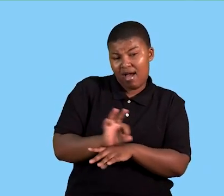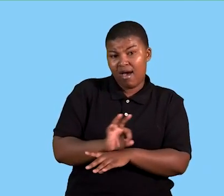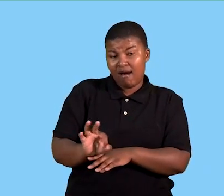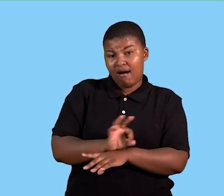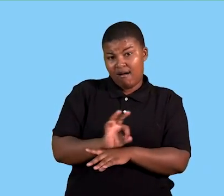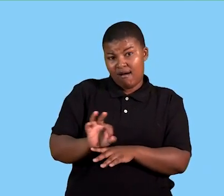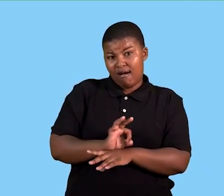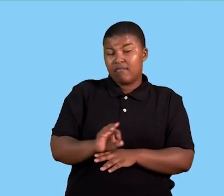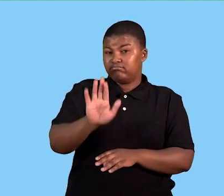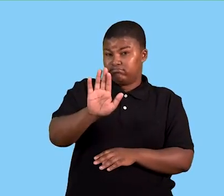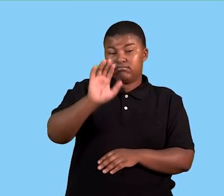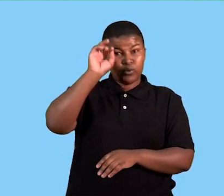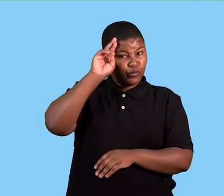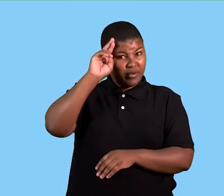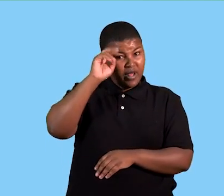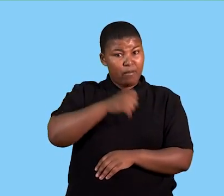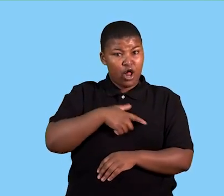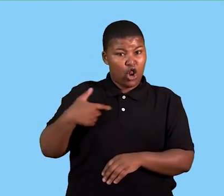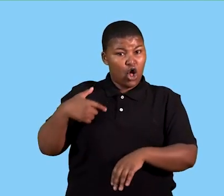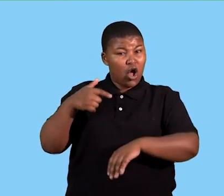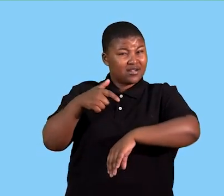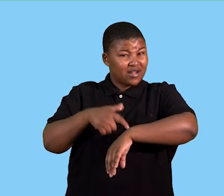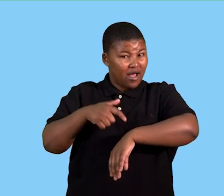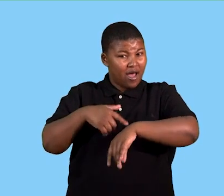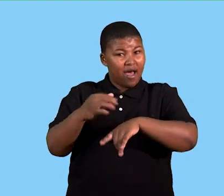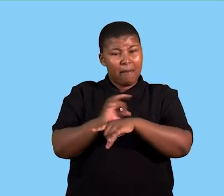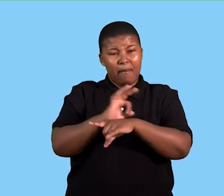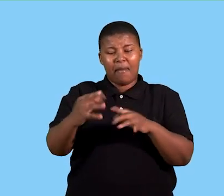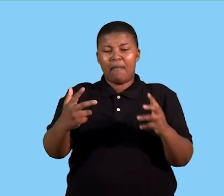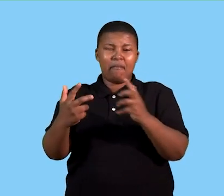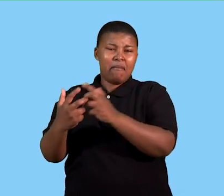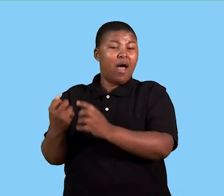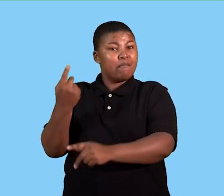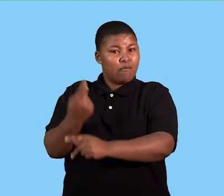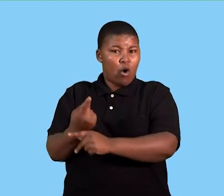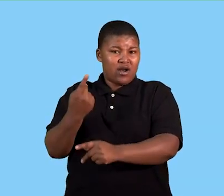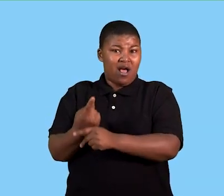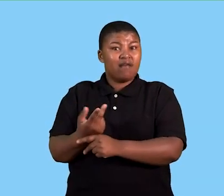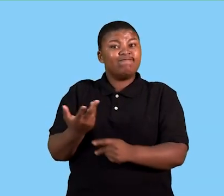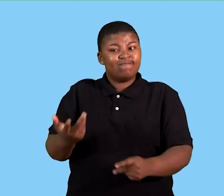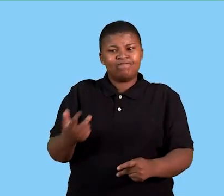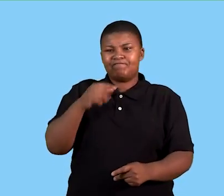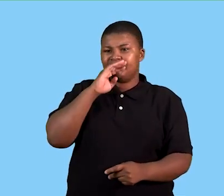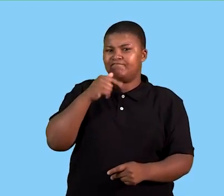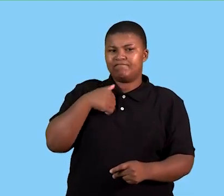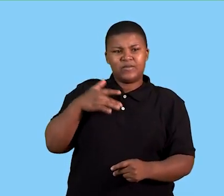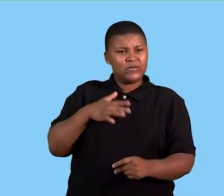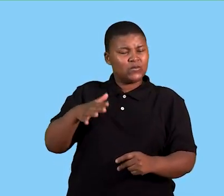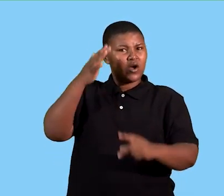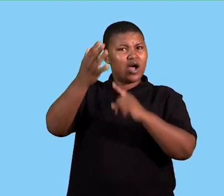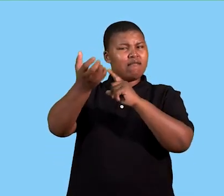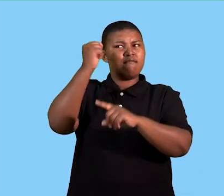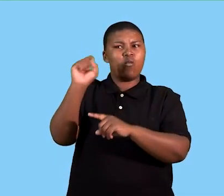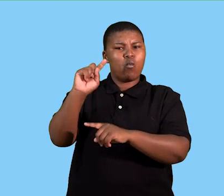again, but remember these long-term plans relate to the product. So what do we want to achieve with our product